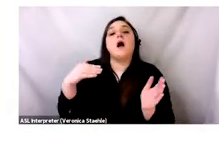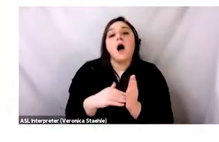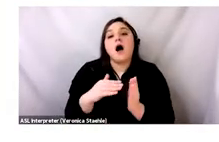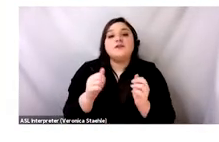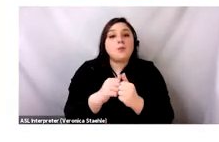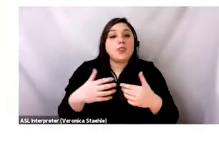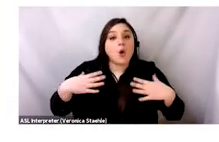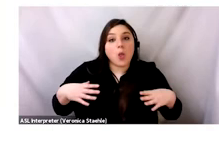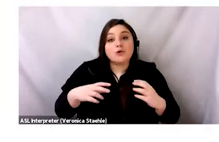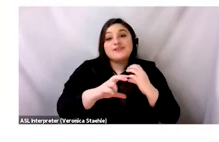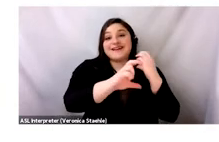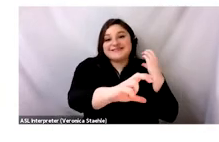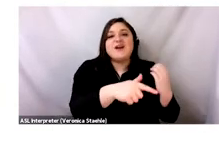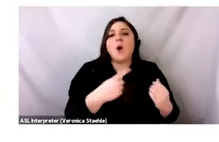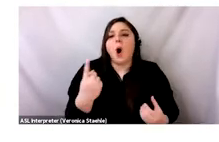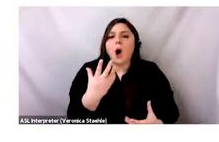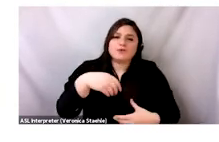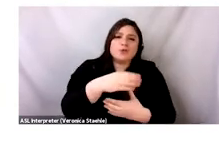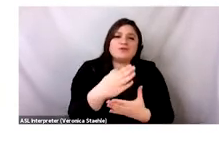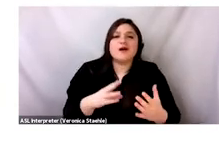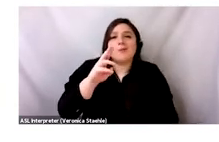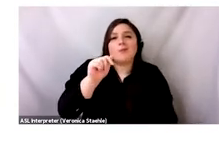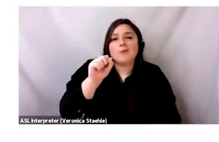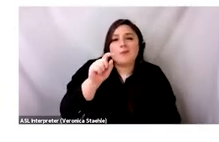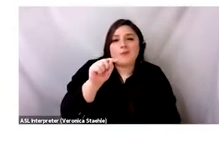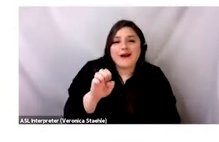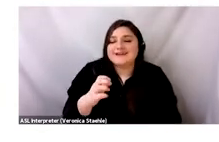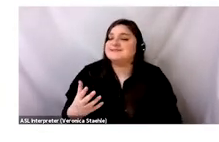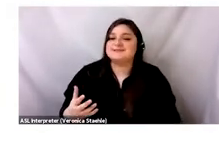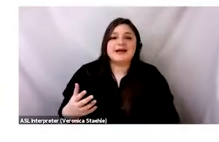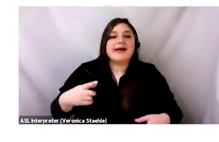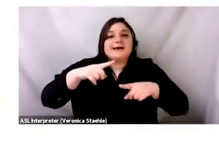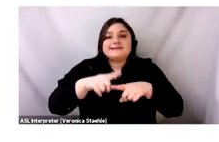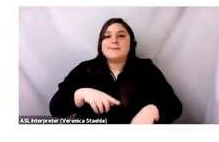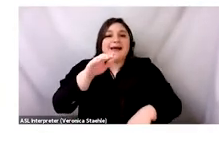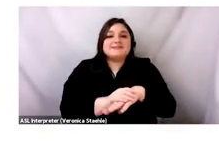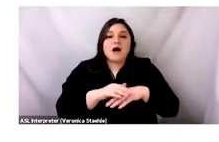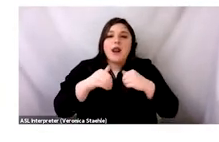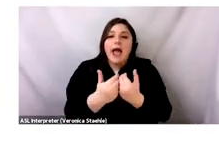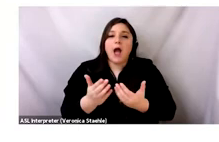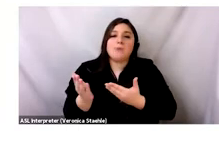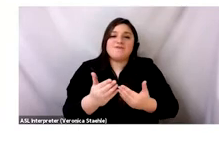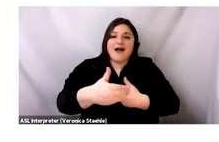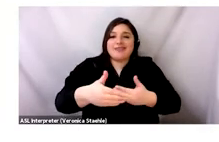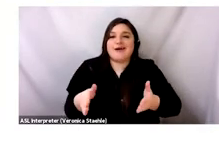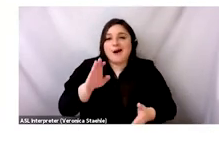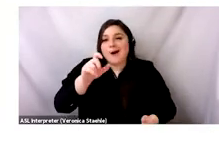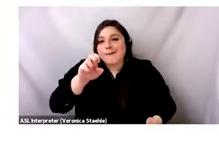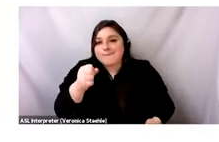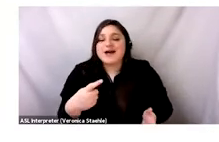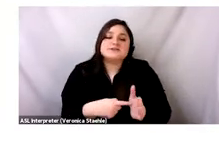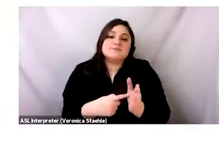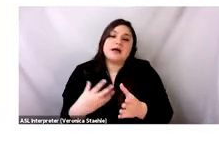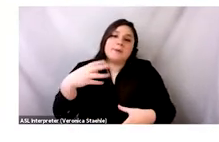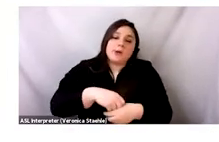be a little bit of waste on the container, whether that's in the form of these large sort of unsorted bales that have, like, again,